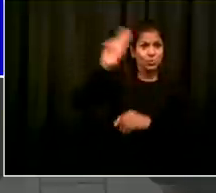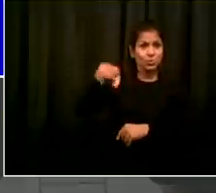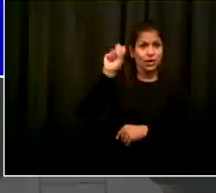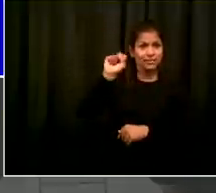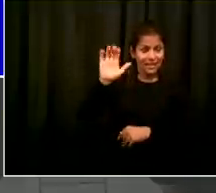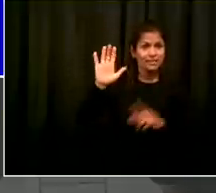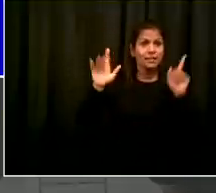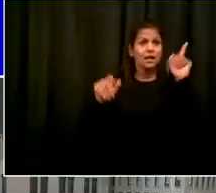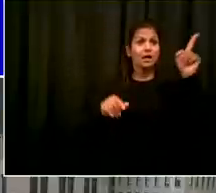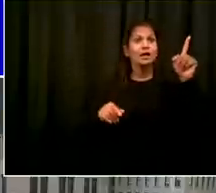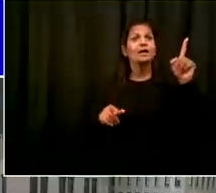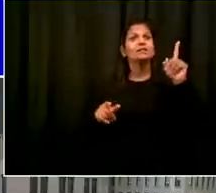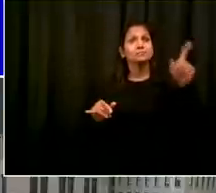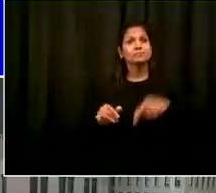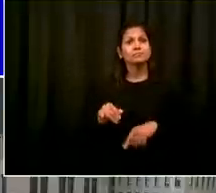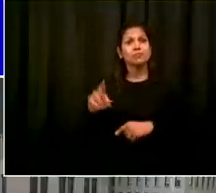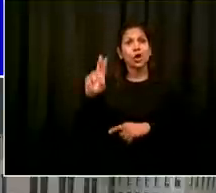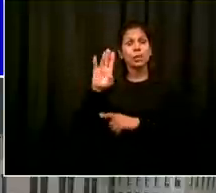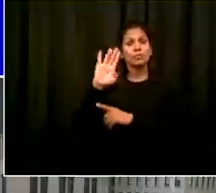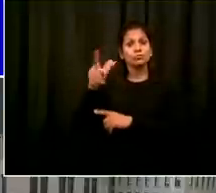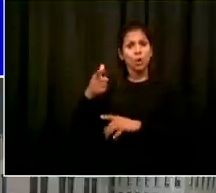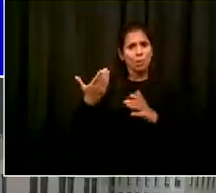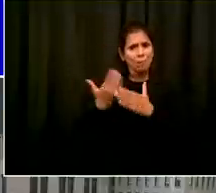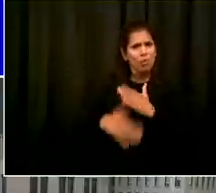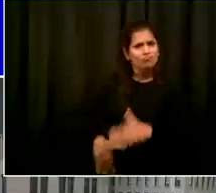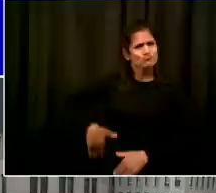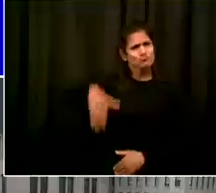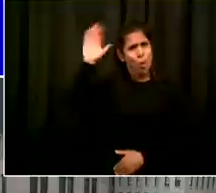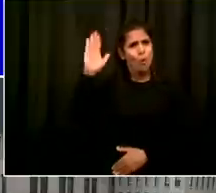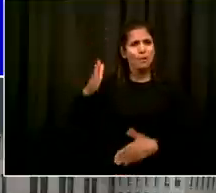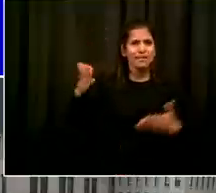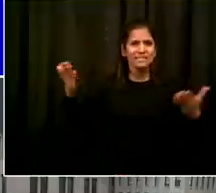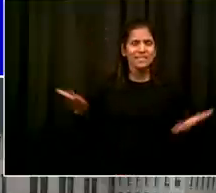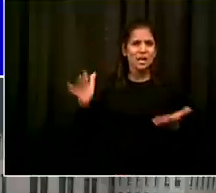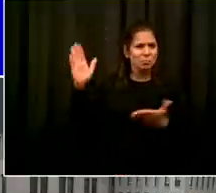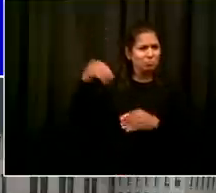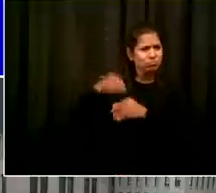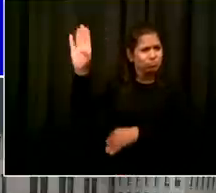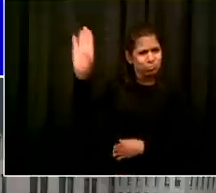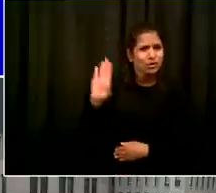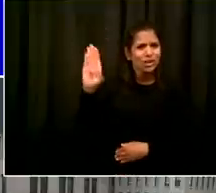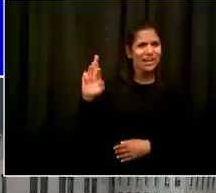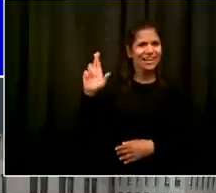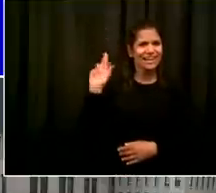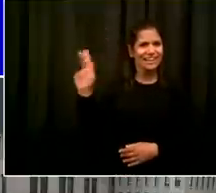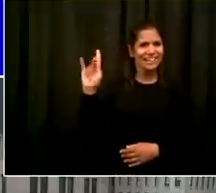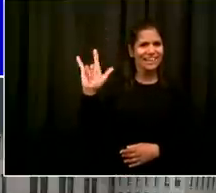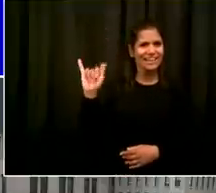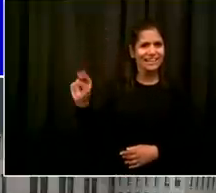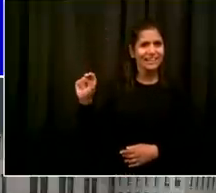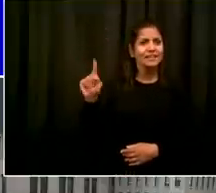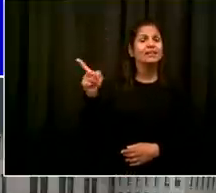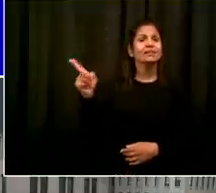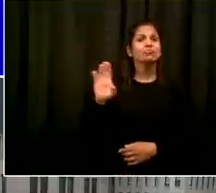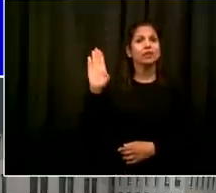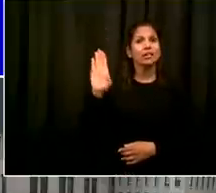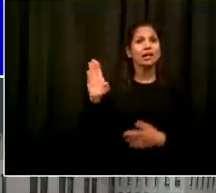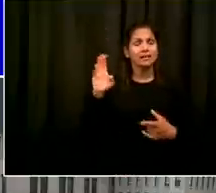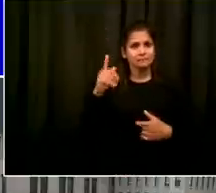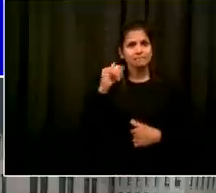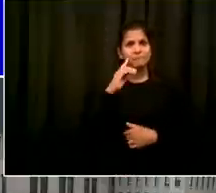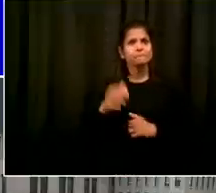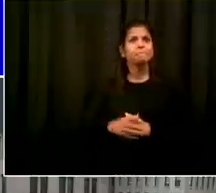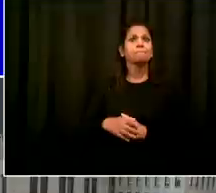so today I'm proud to announce that we will rename the Brooklyn municipal building after Justice Ruth